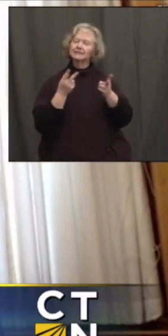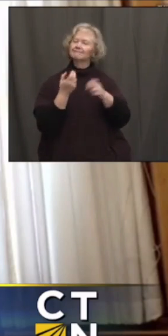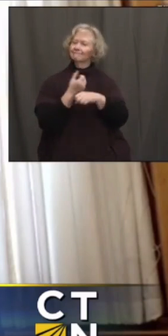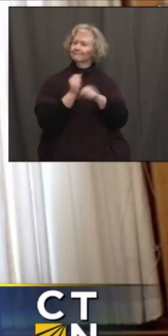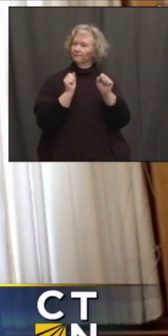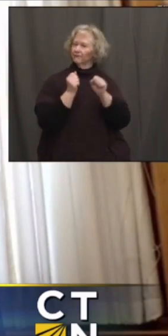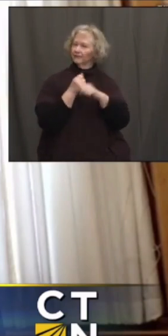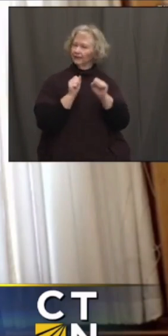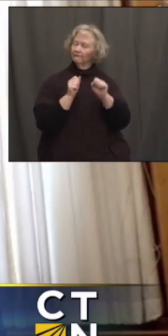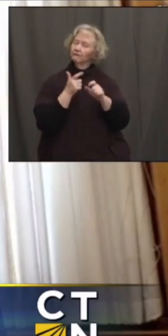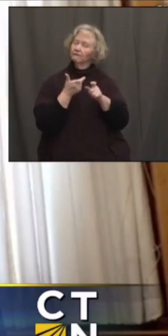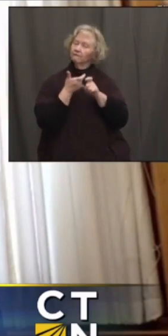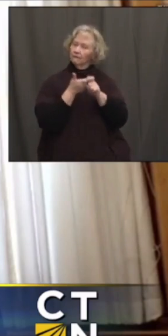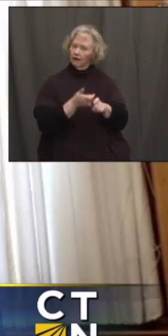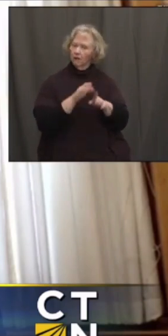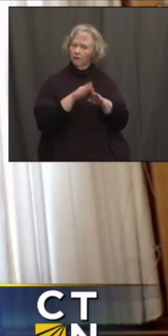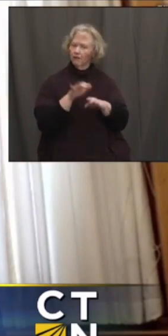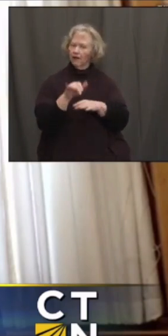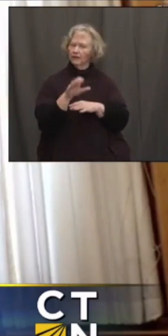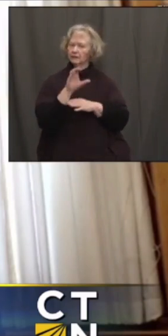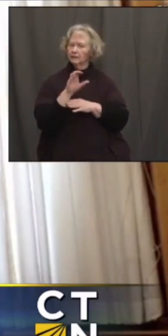and in compliance with the CMS guidelines.